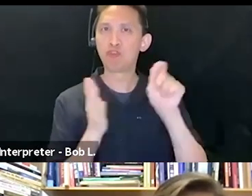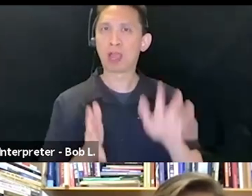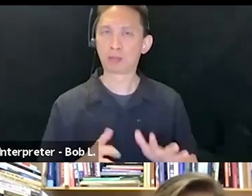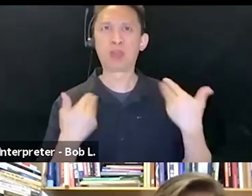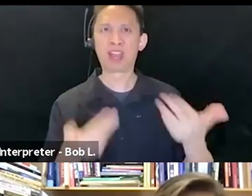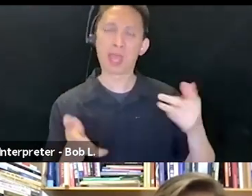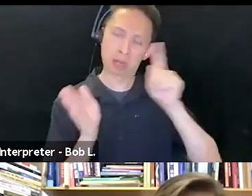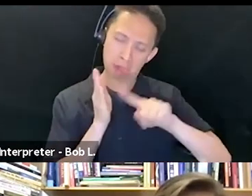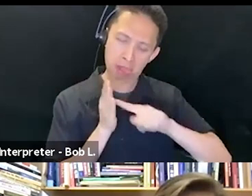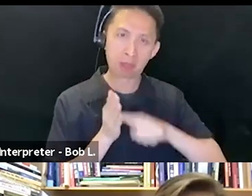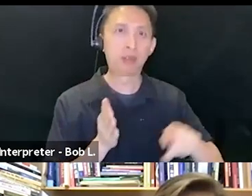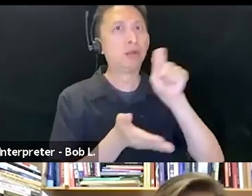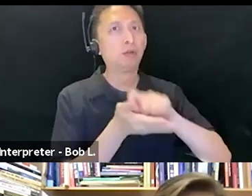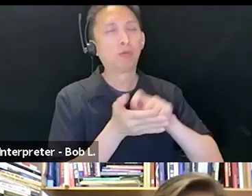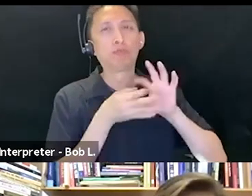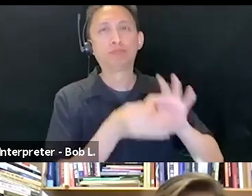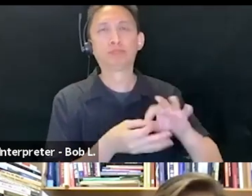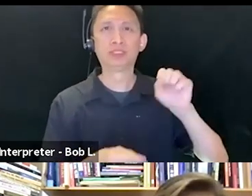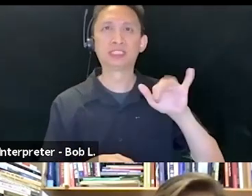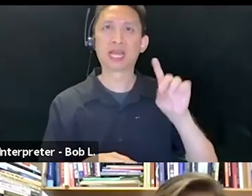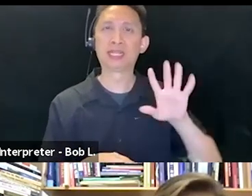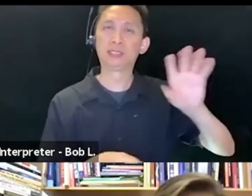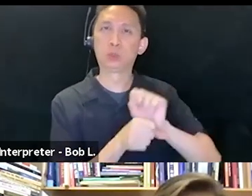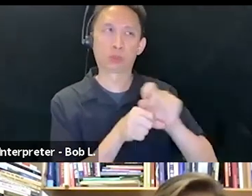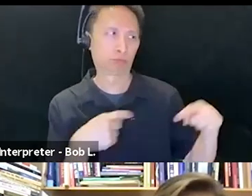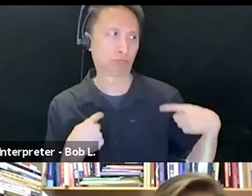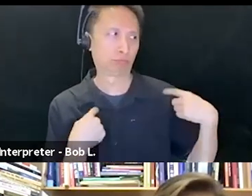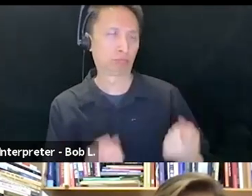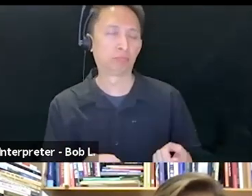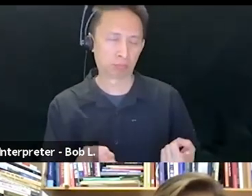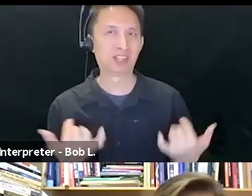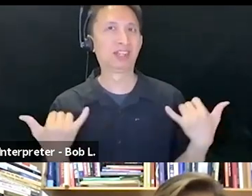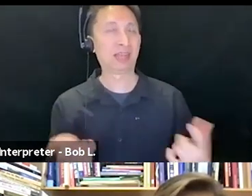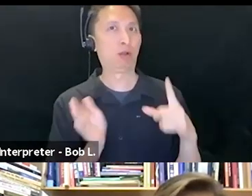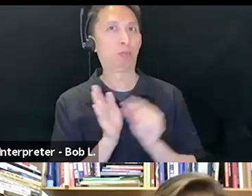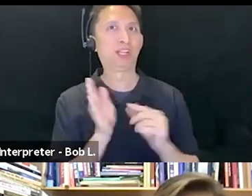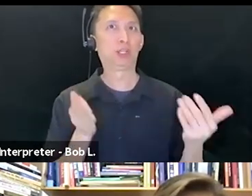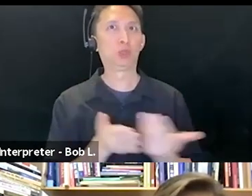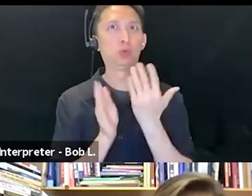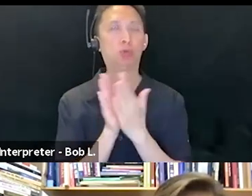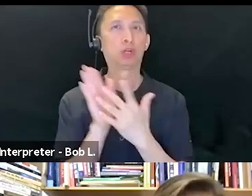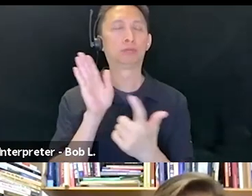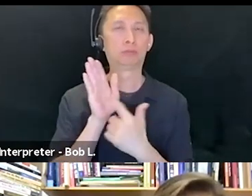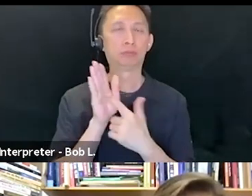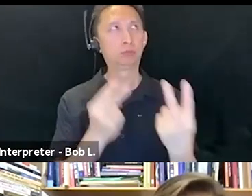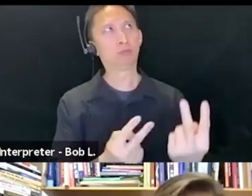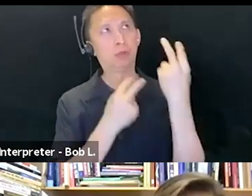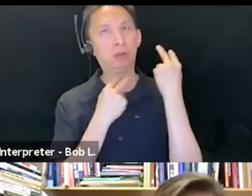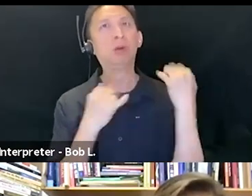time to think with Said and have his work think with us on the pressing issue of what and where now, Palestine.